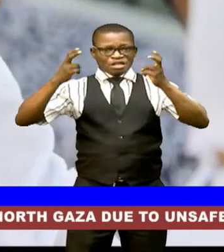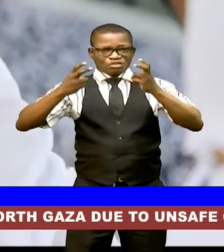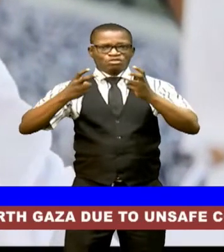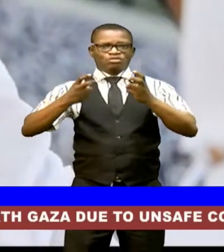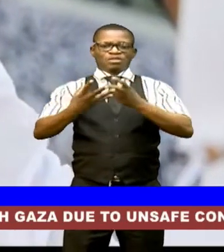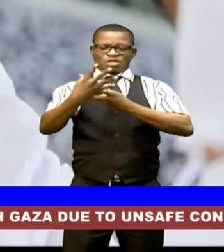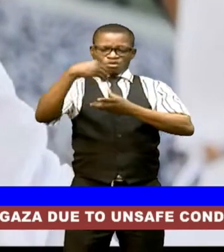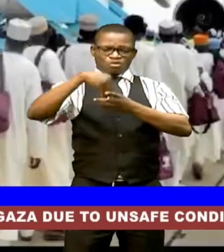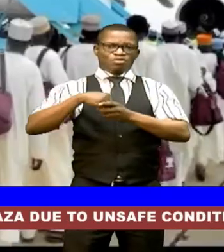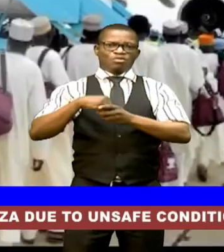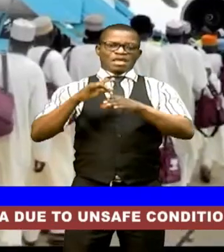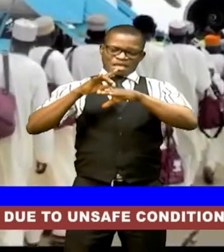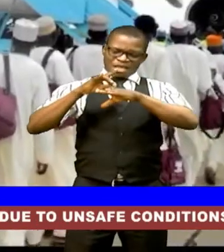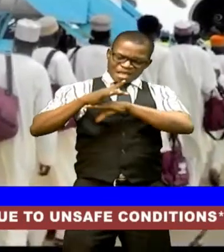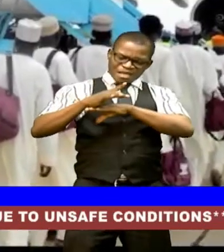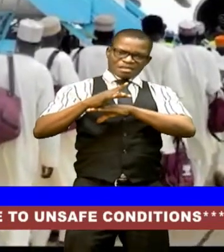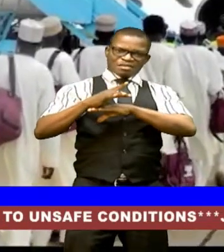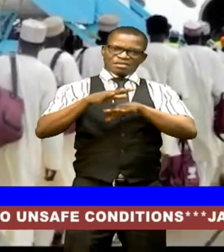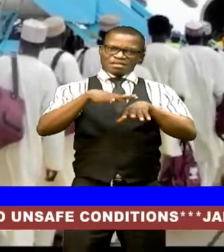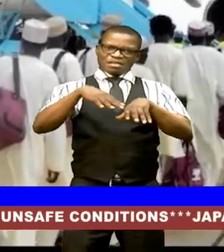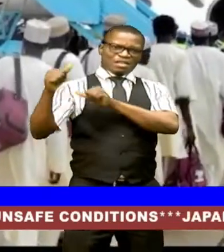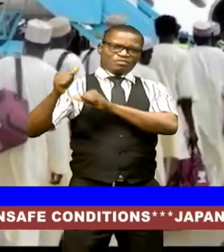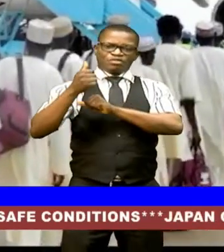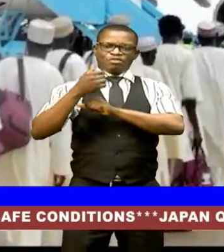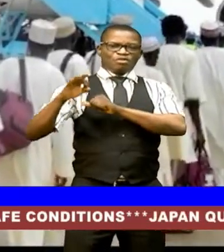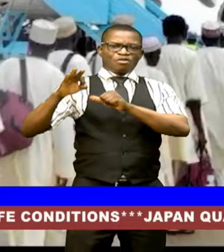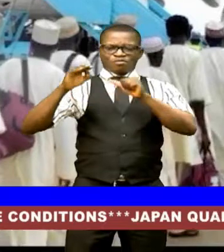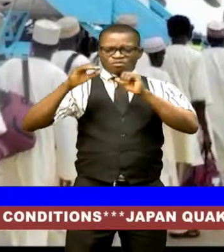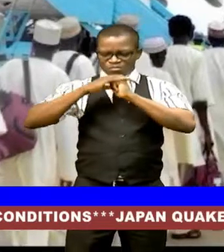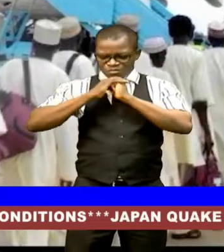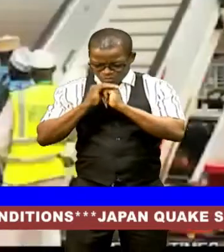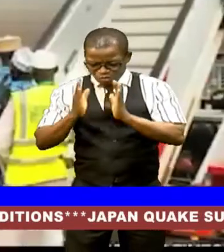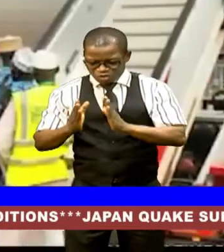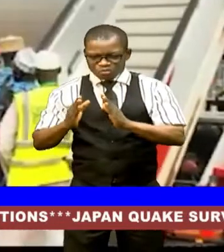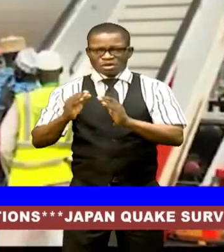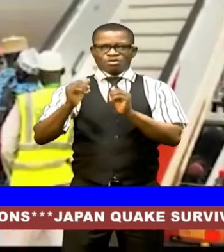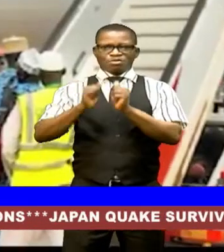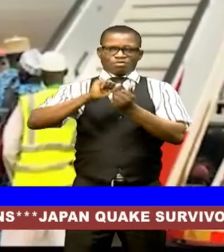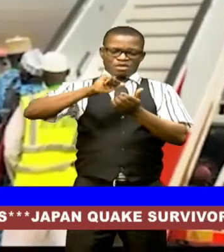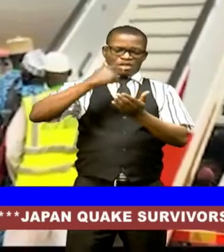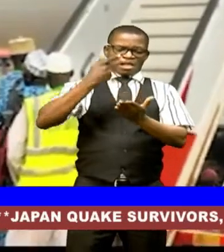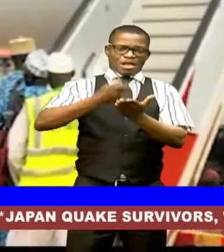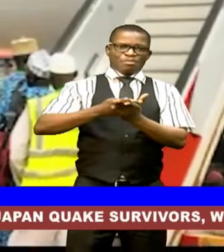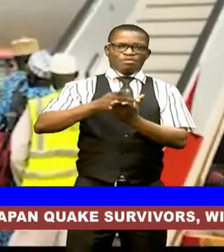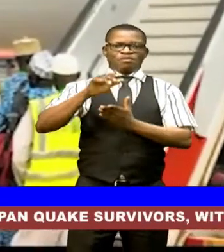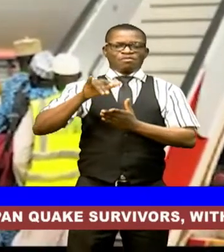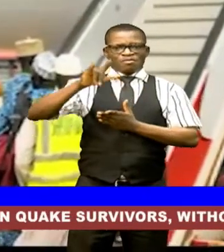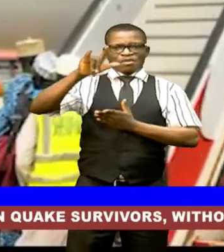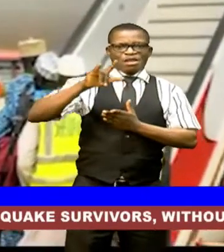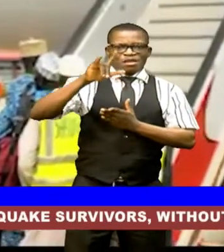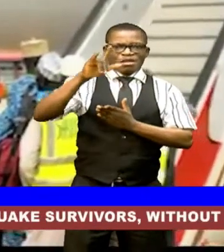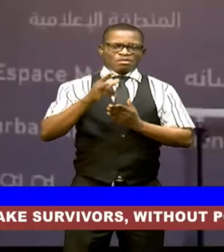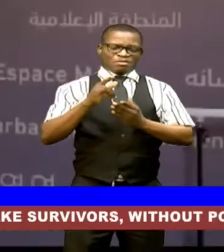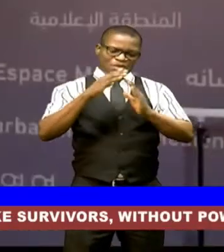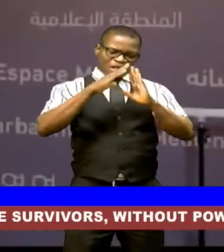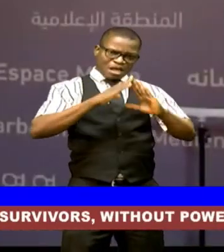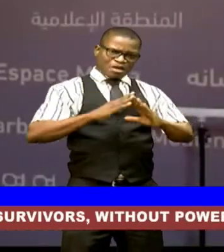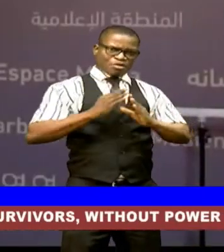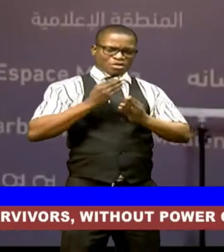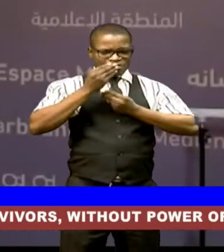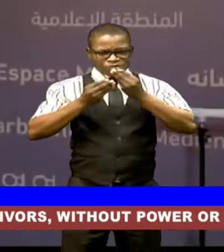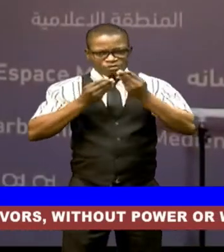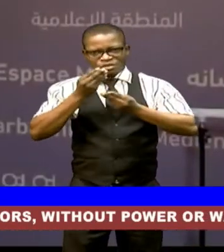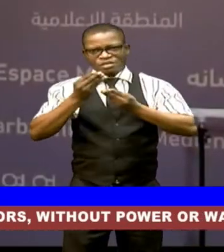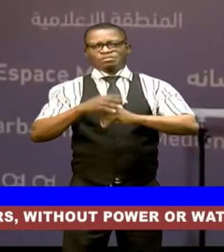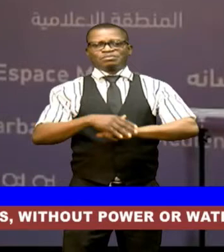includes the air lifting of pilgrims having an endorsed airline accommodation and feeding of pilgrims we're going to see